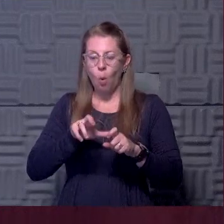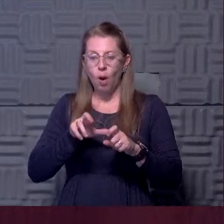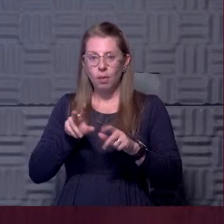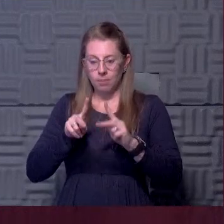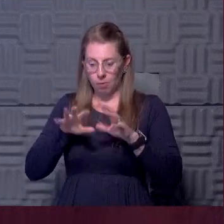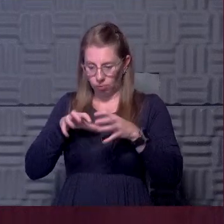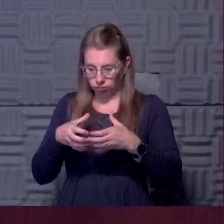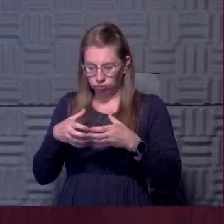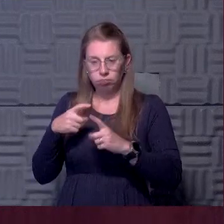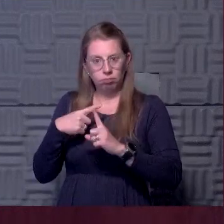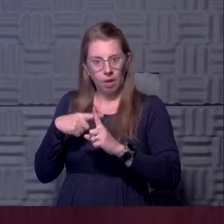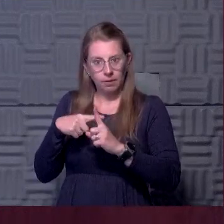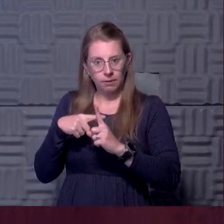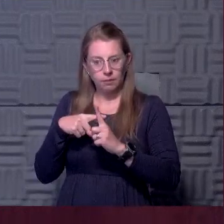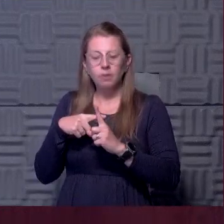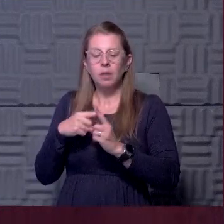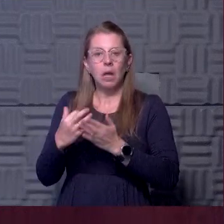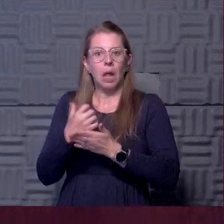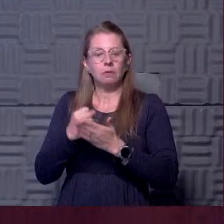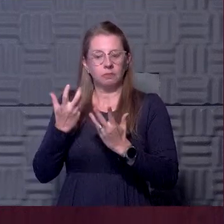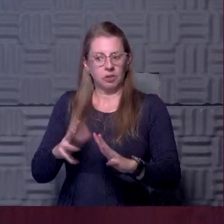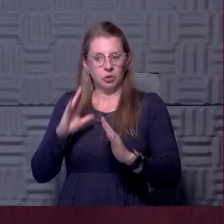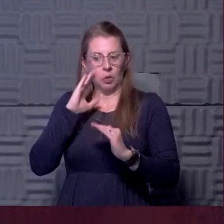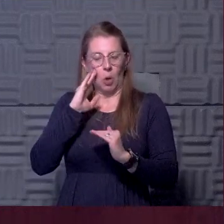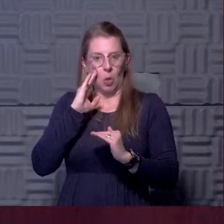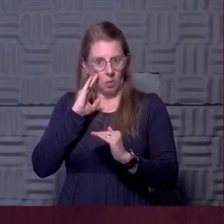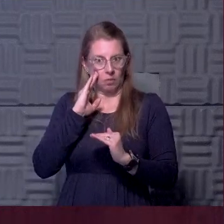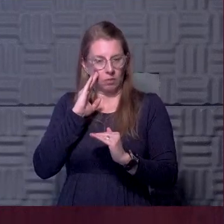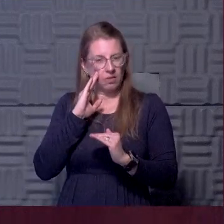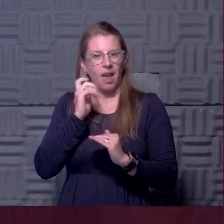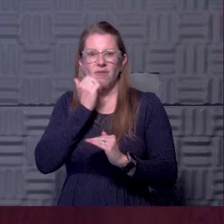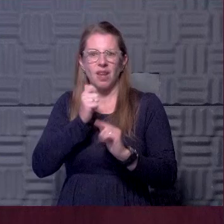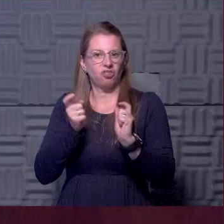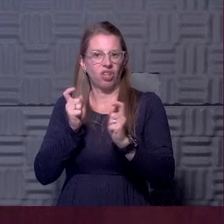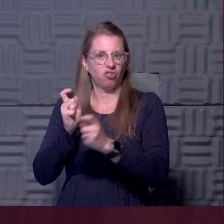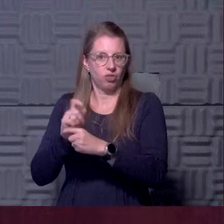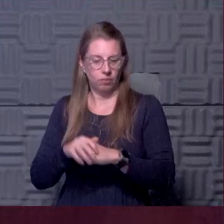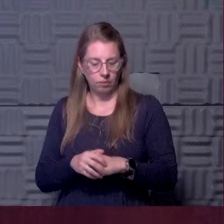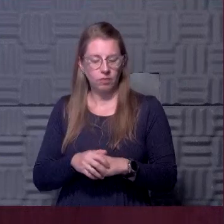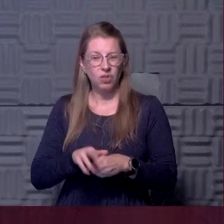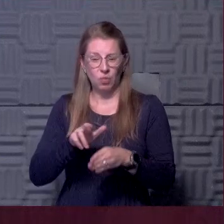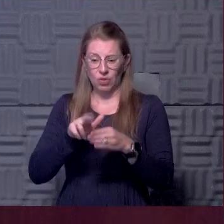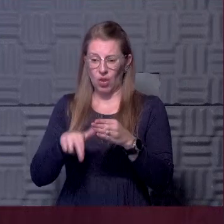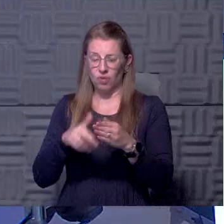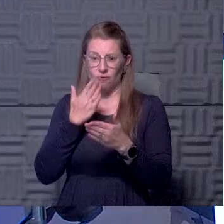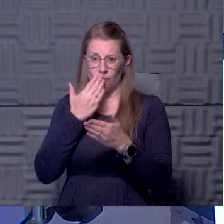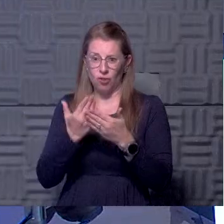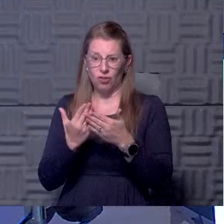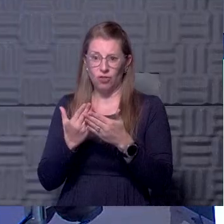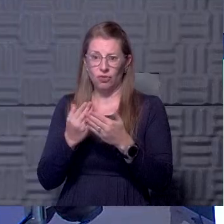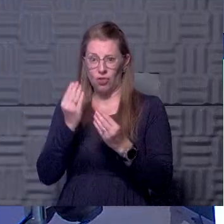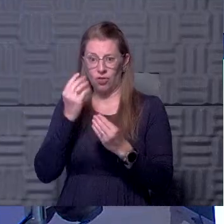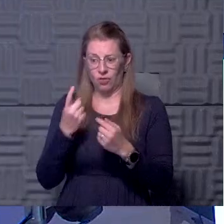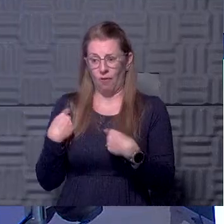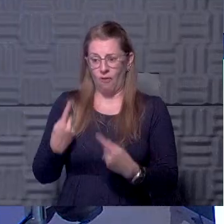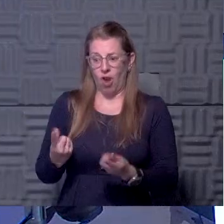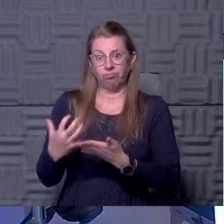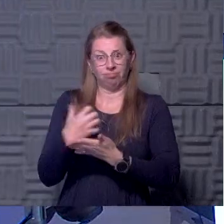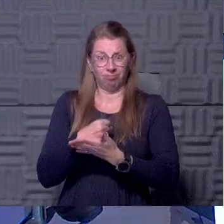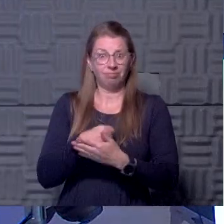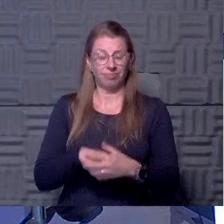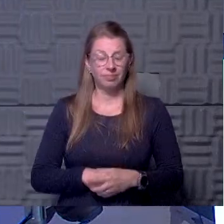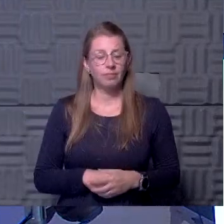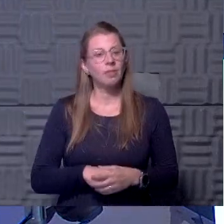individuals that have tested positive, um, or not tested positive, you know, we're seeing some pretty good results so far. Yeah. That's, that's great news.